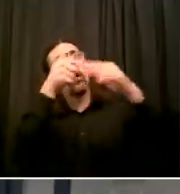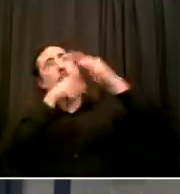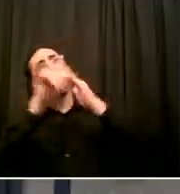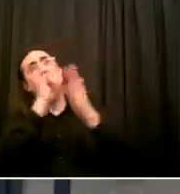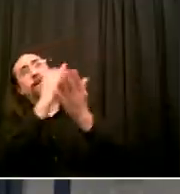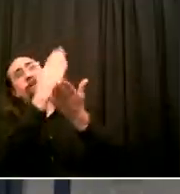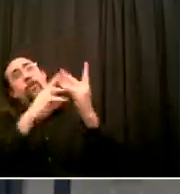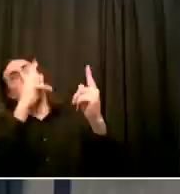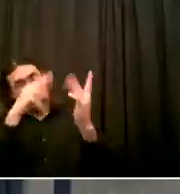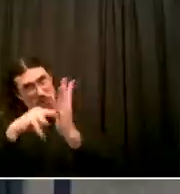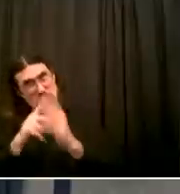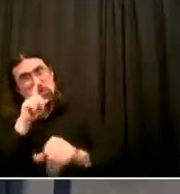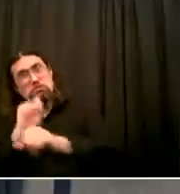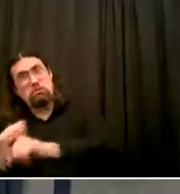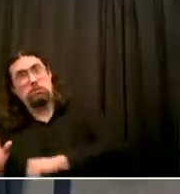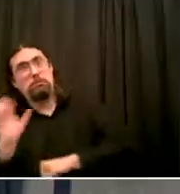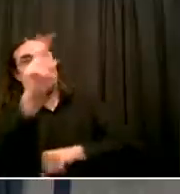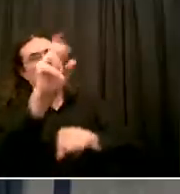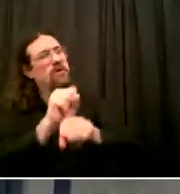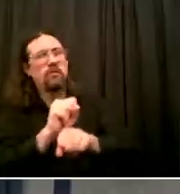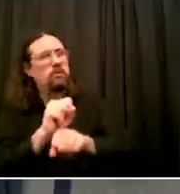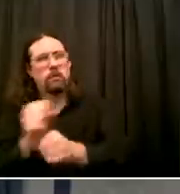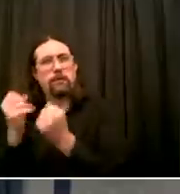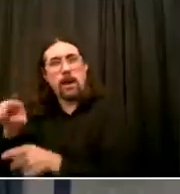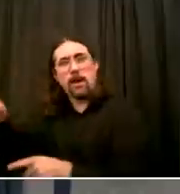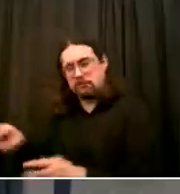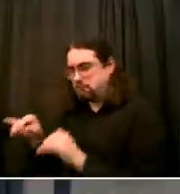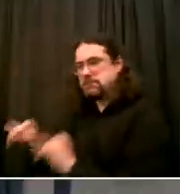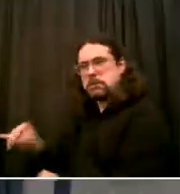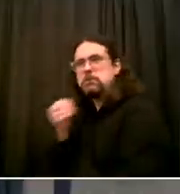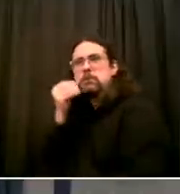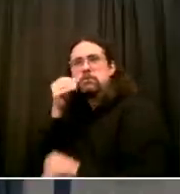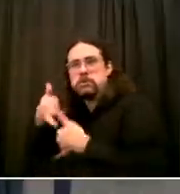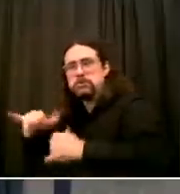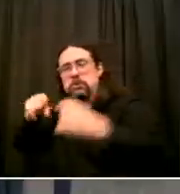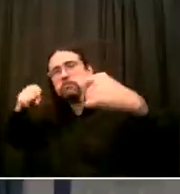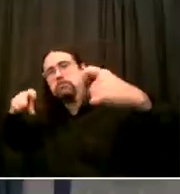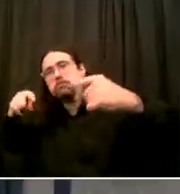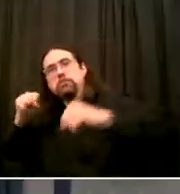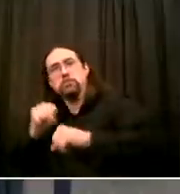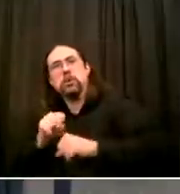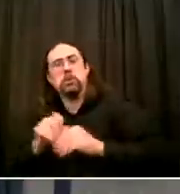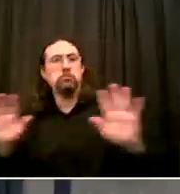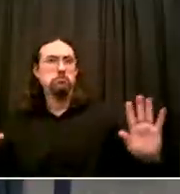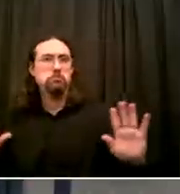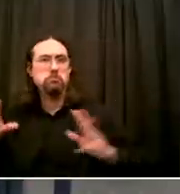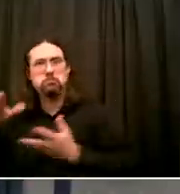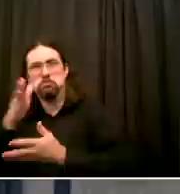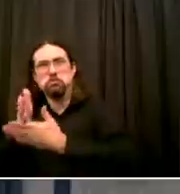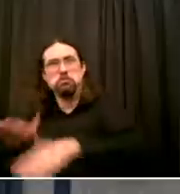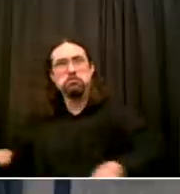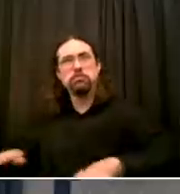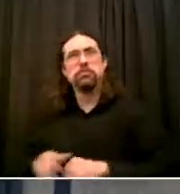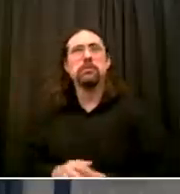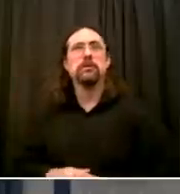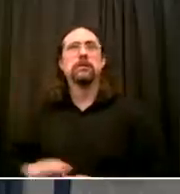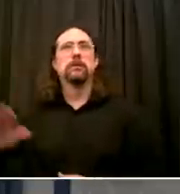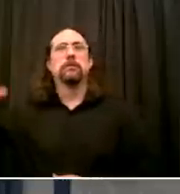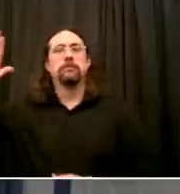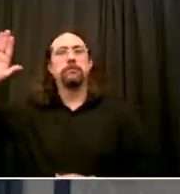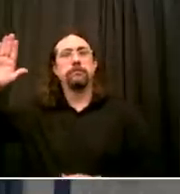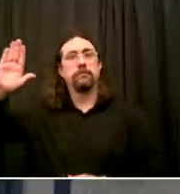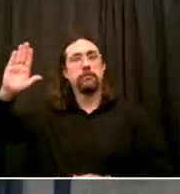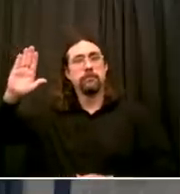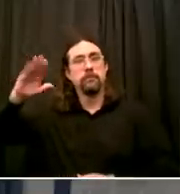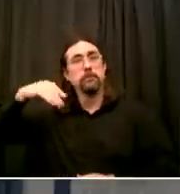Hi everyone, Mr. Mayor, wanted to ask Yesterday you were asked about the council's chokehold bill Which